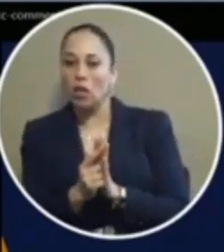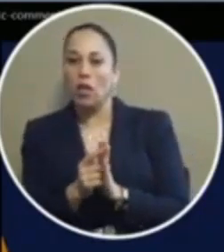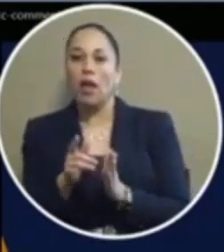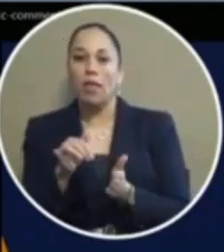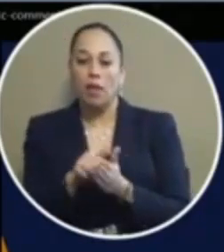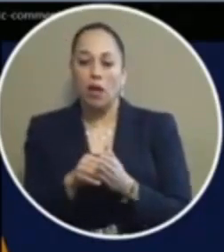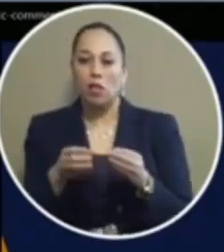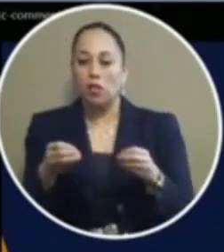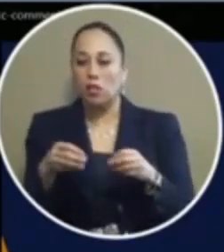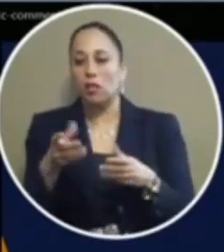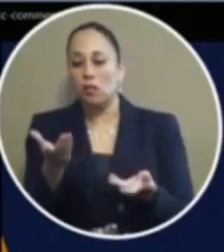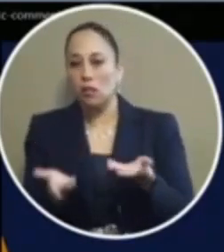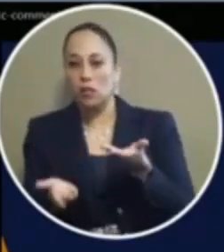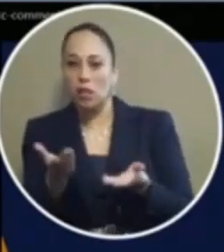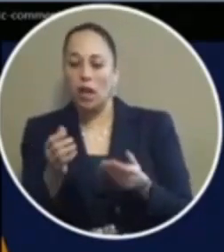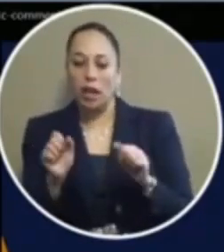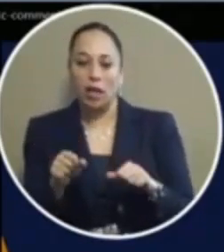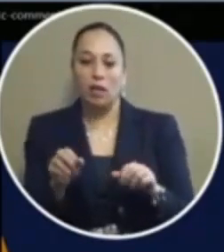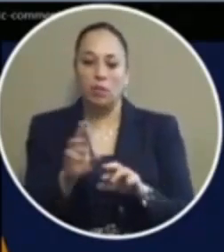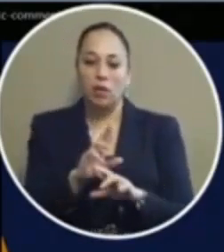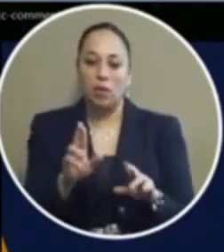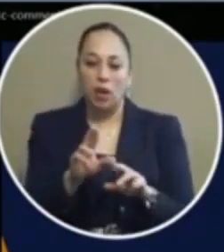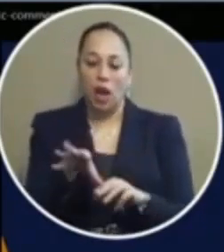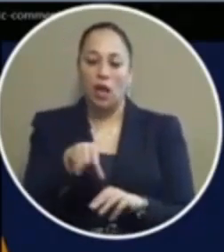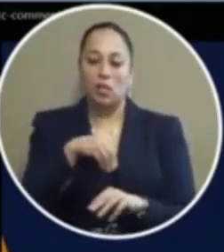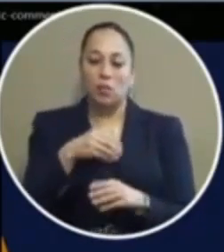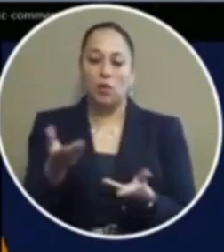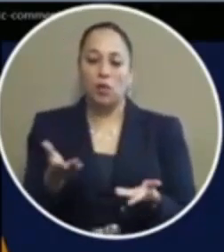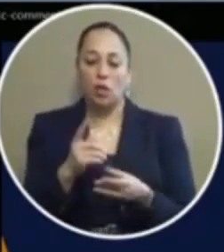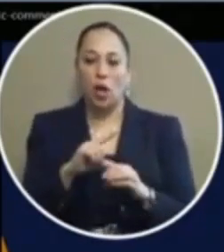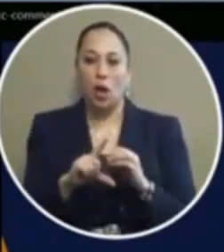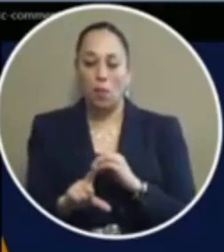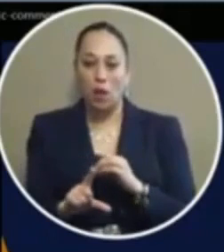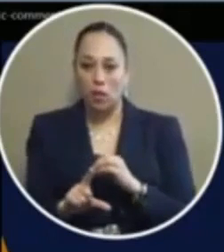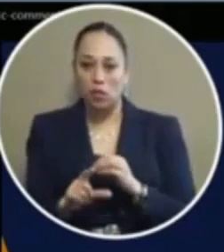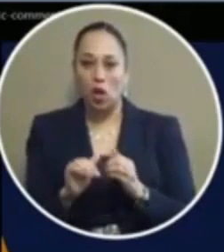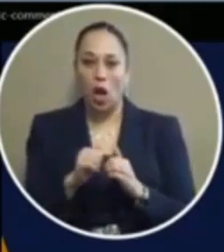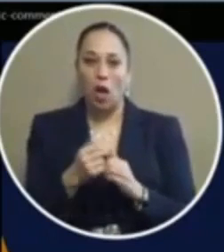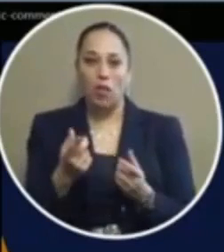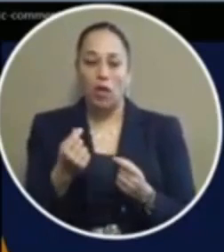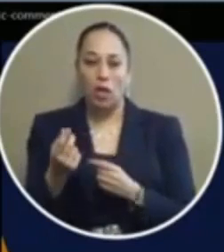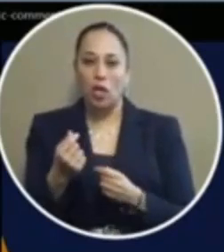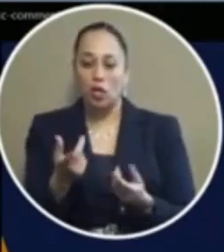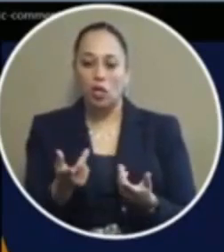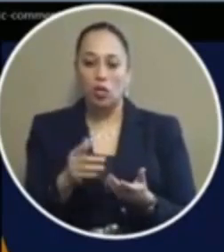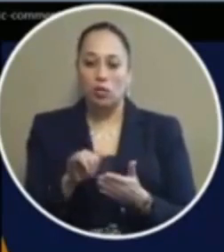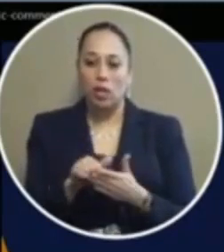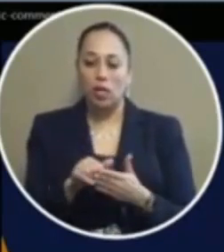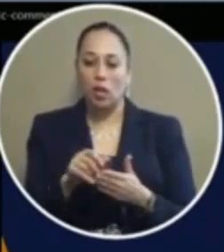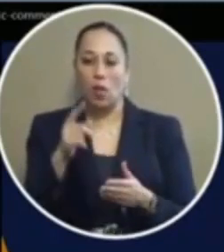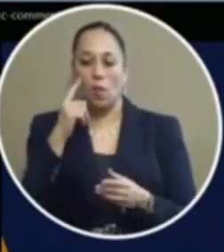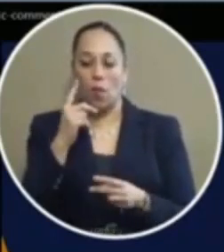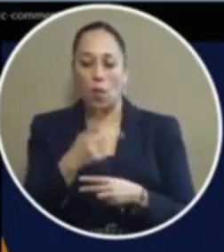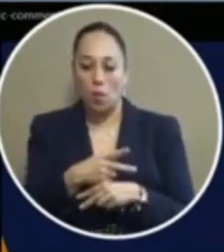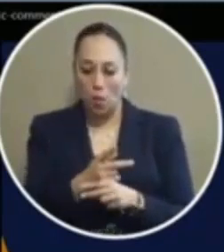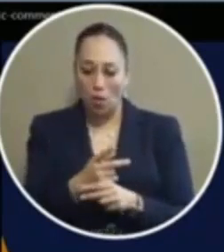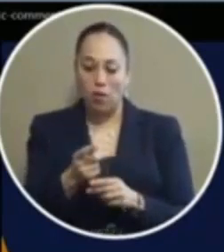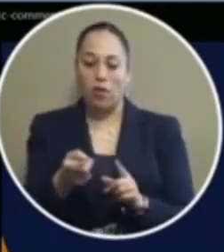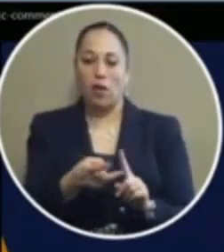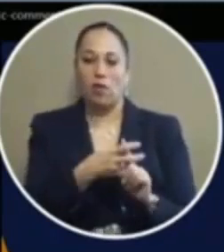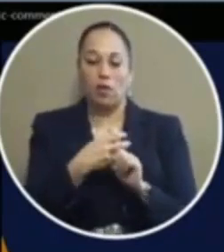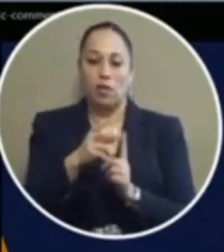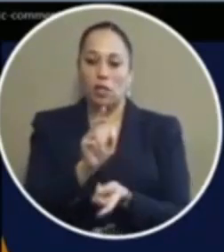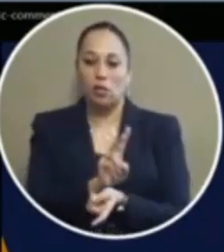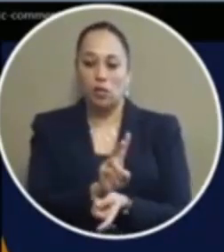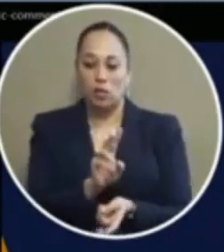cannabis which is easily available and accessible here in el paso how can you tell me the percentage of the product that you are arresting that individual for